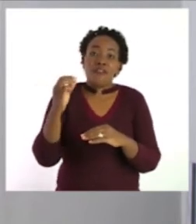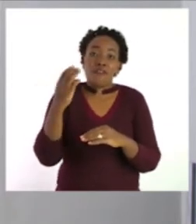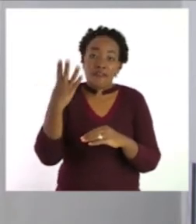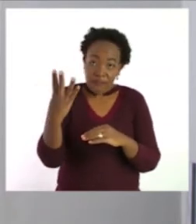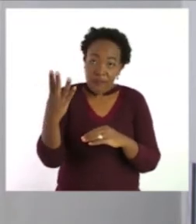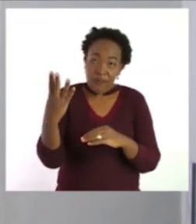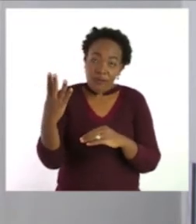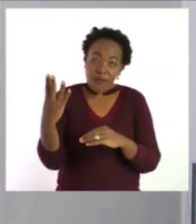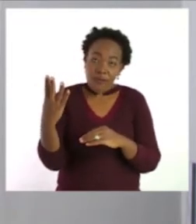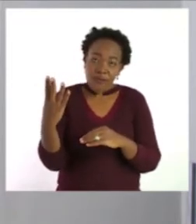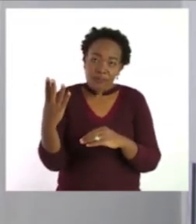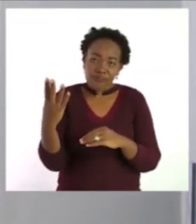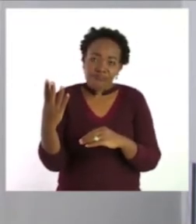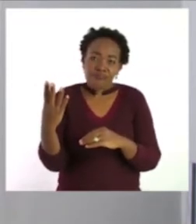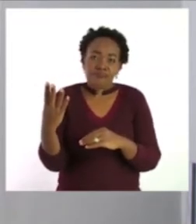Okay.